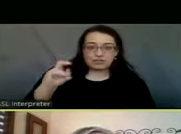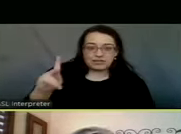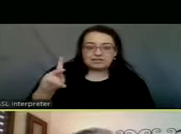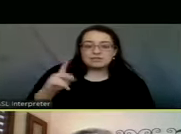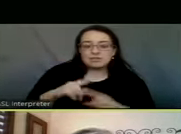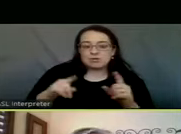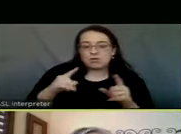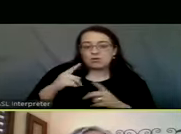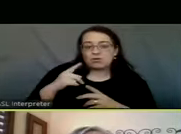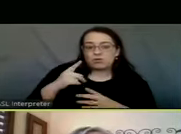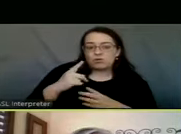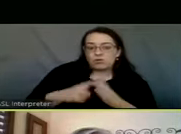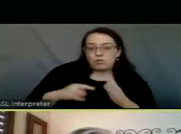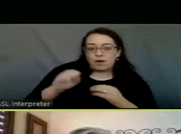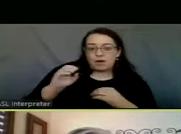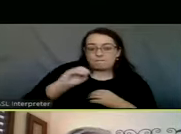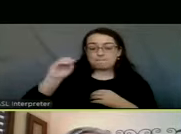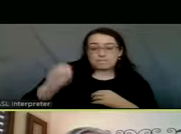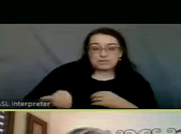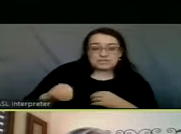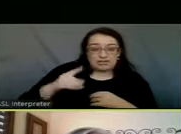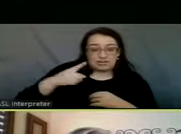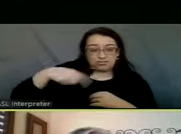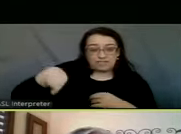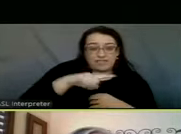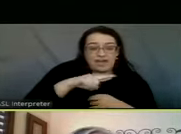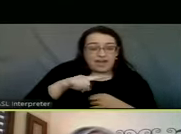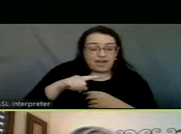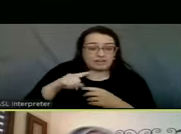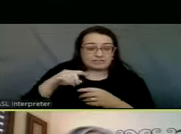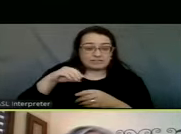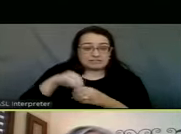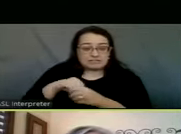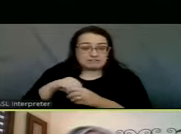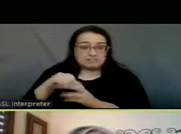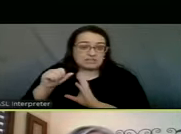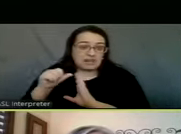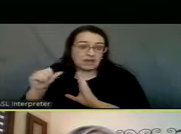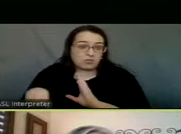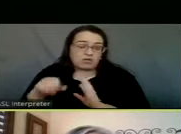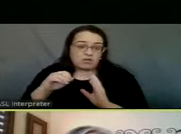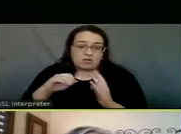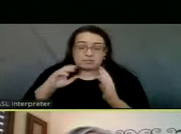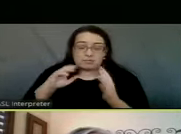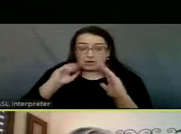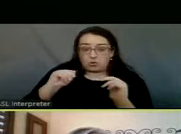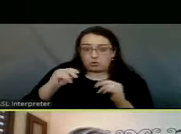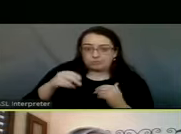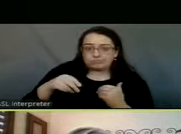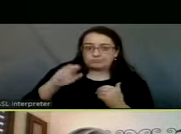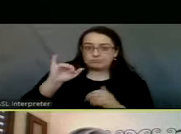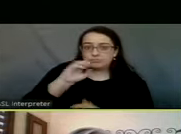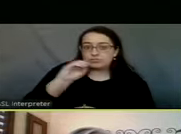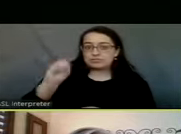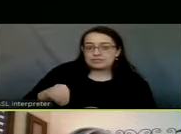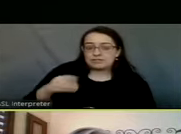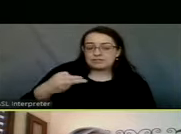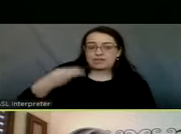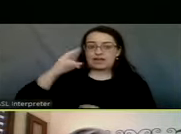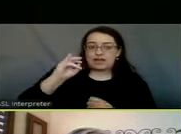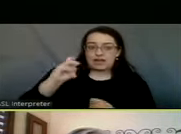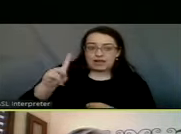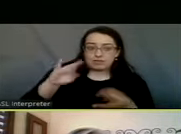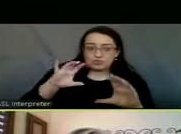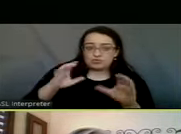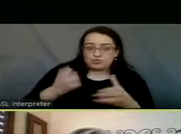out kind of what percentage of our high risk group, I'm hoping it's pretty high, that the percentage of our high risk group, we're